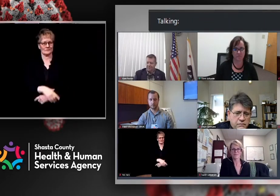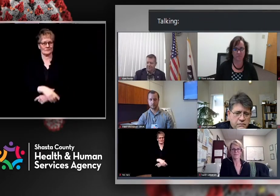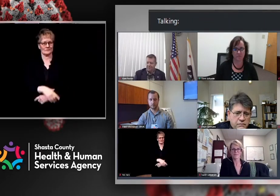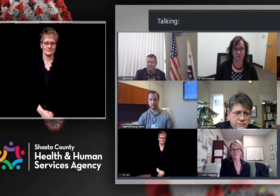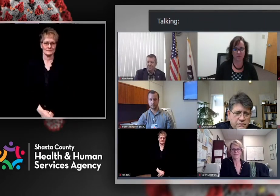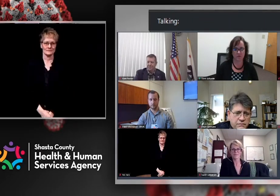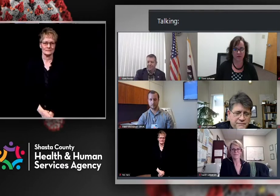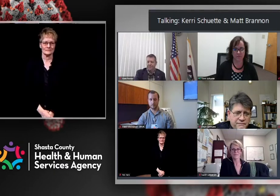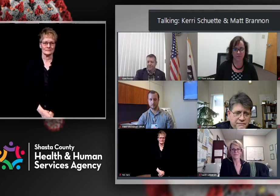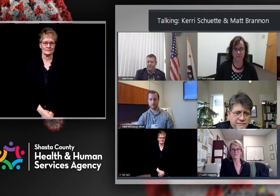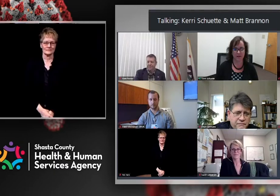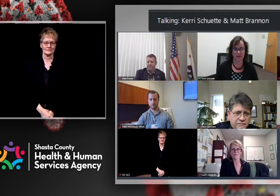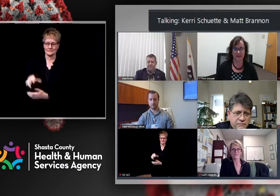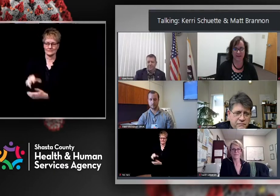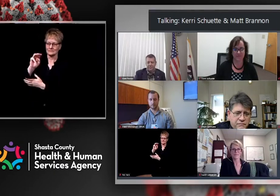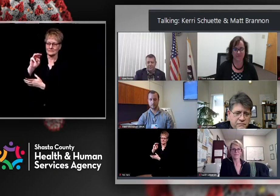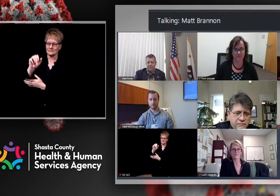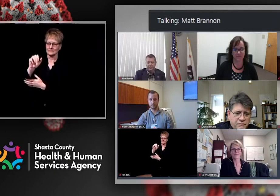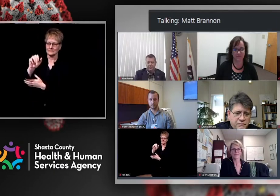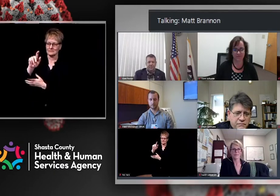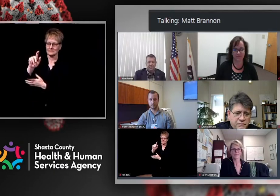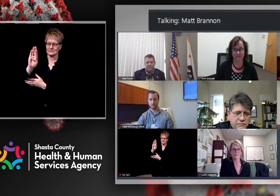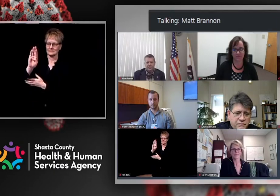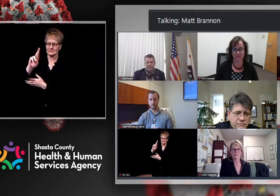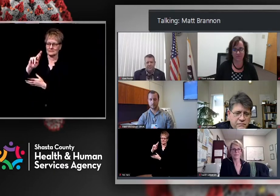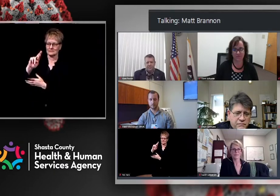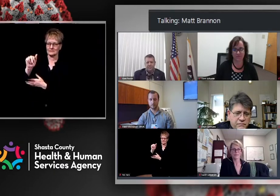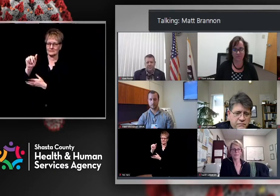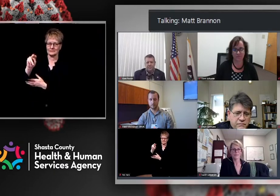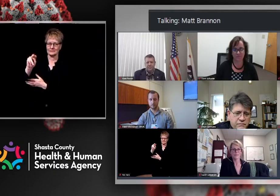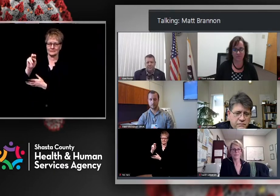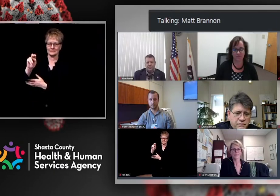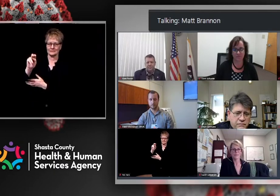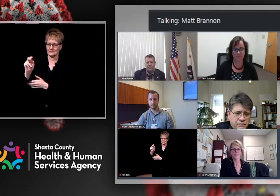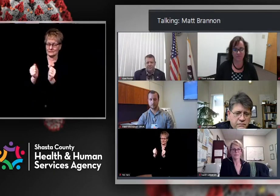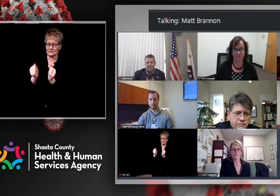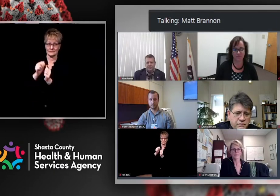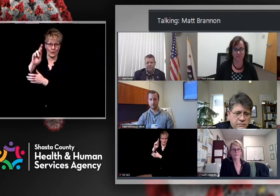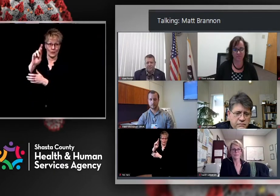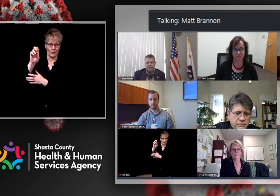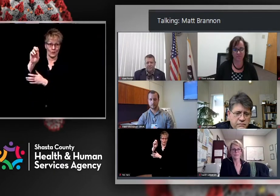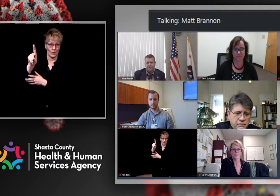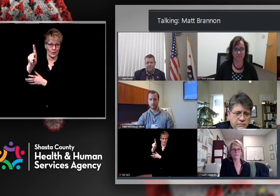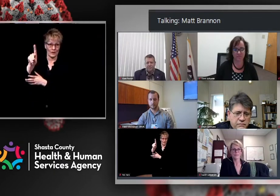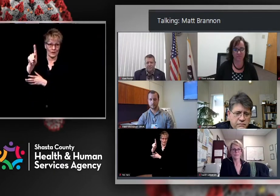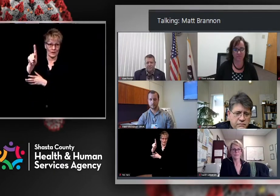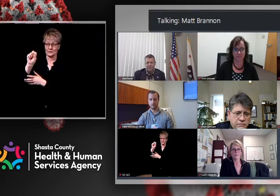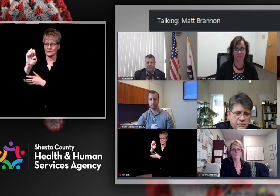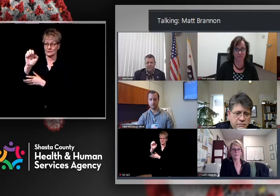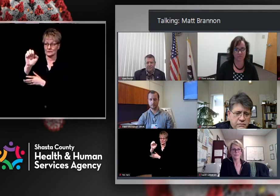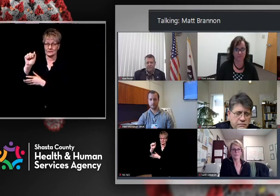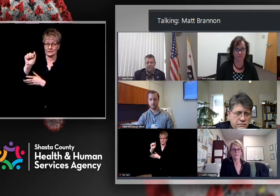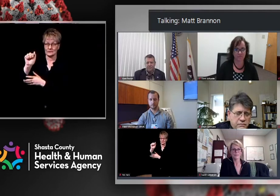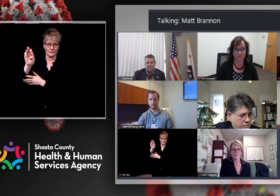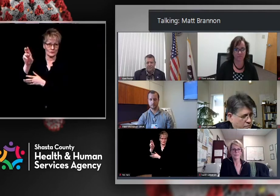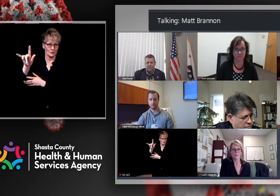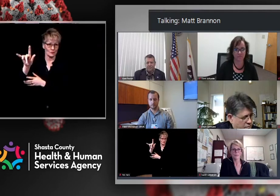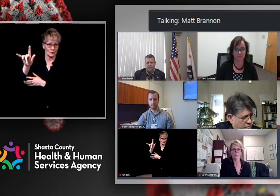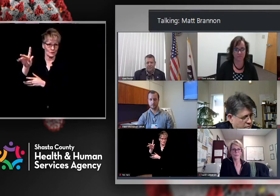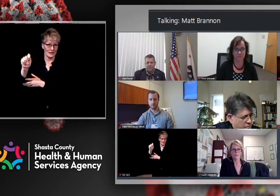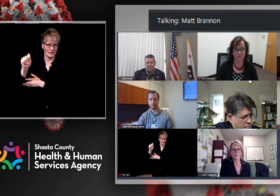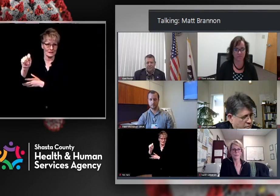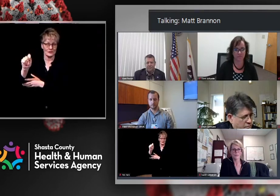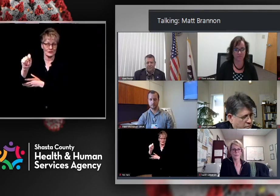Hey there. Matt Brannon at the Record Searchlight newspaper in Reading. And I had a similar sort of question about our ICU